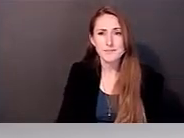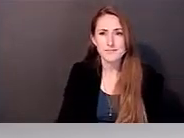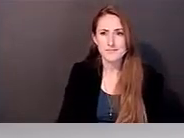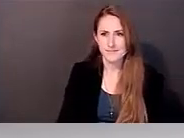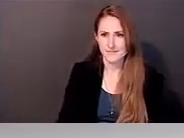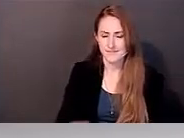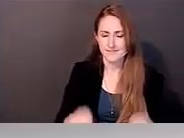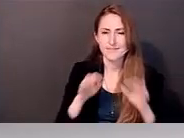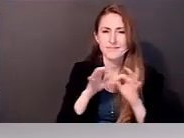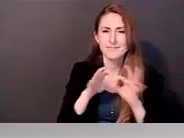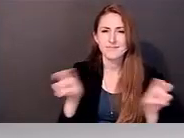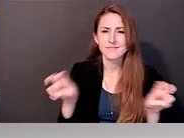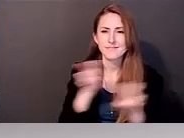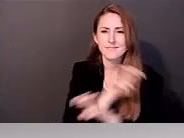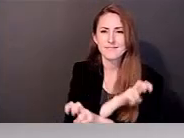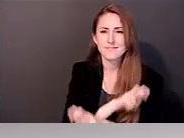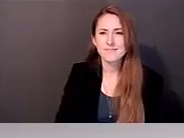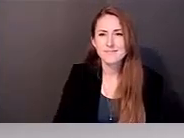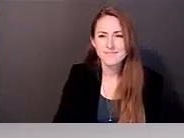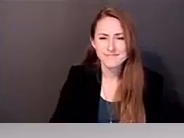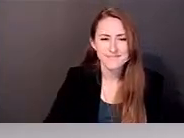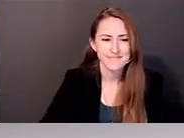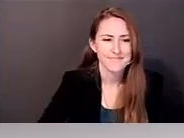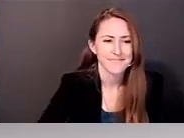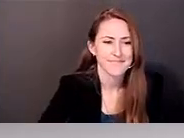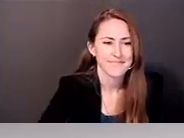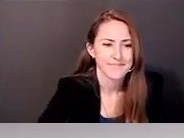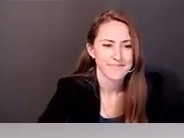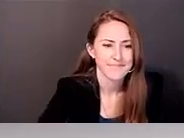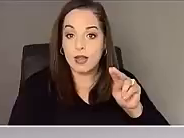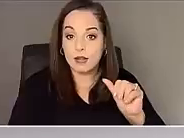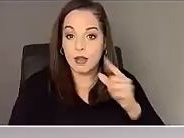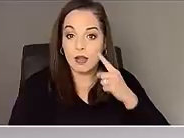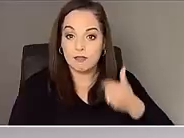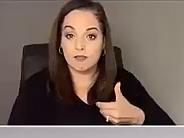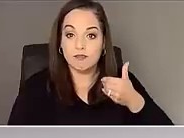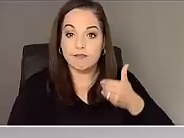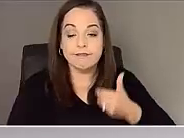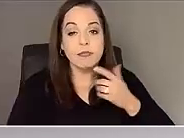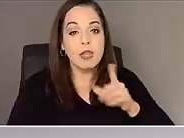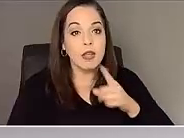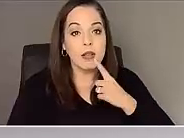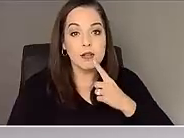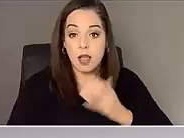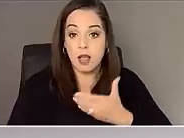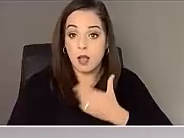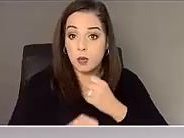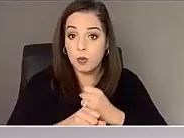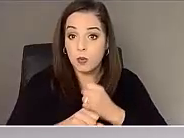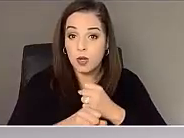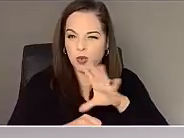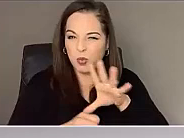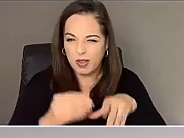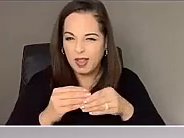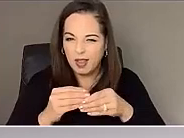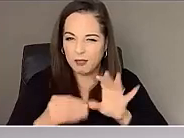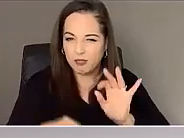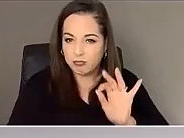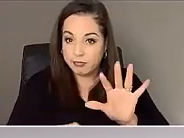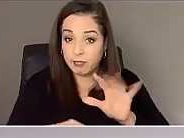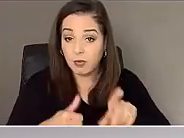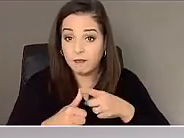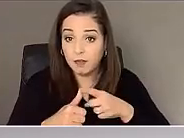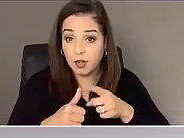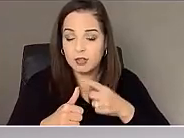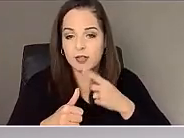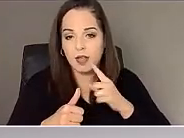And this is Raina. I'll just add that like in our work, it's the, it's the, well, one, I was going to